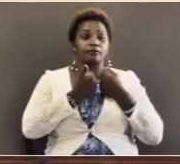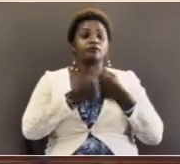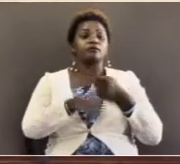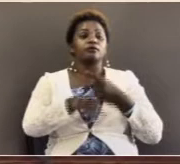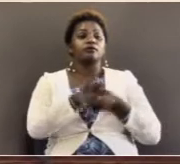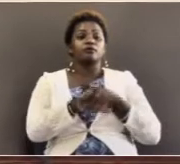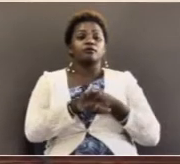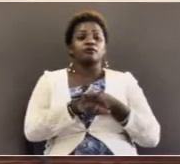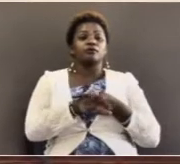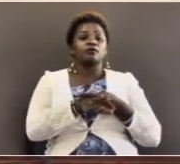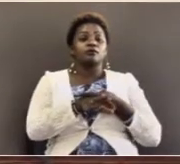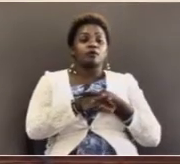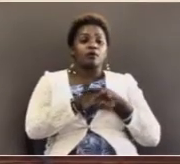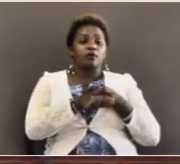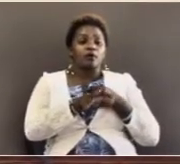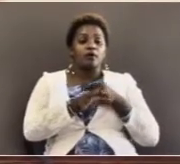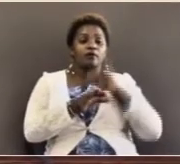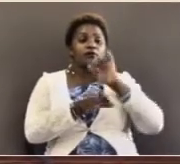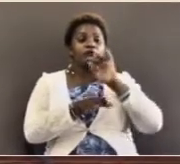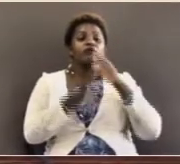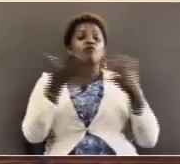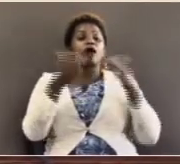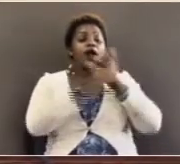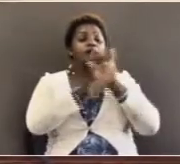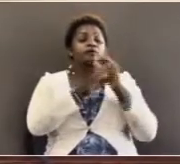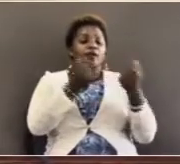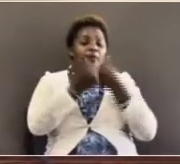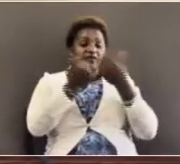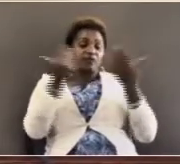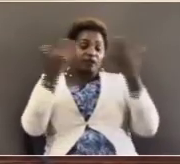when they went in for a night.